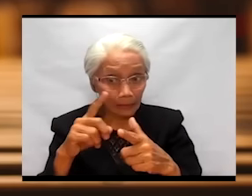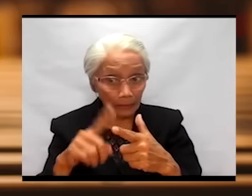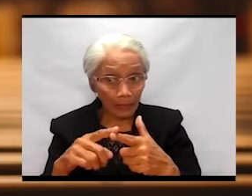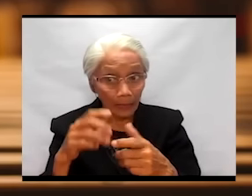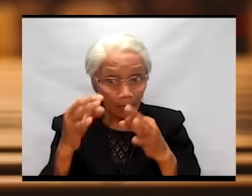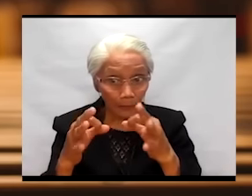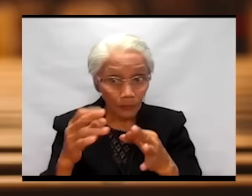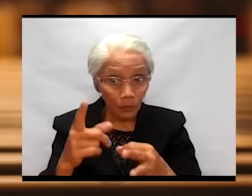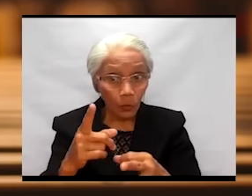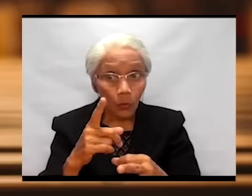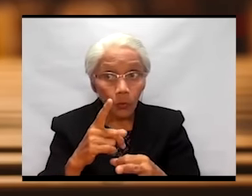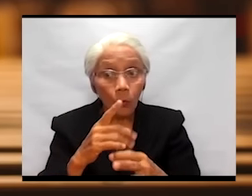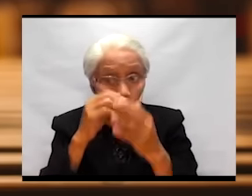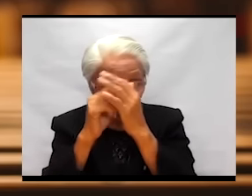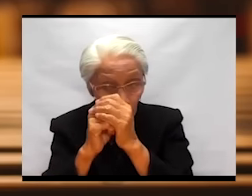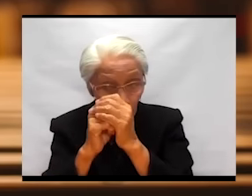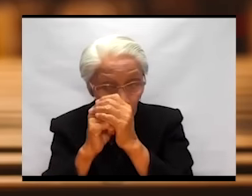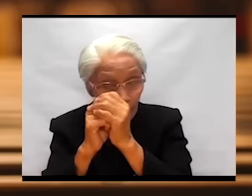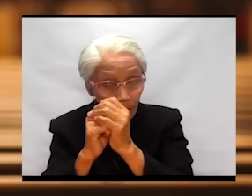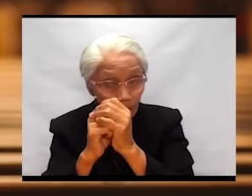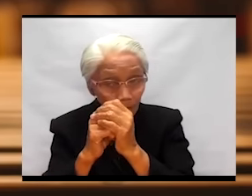kill. You will not steal.